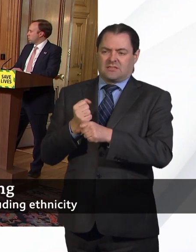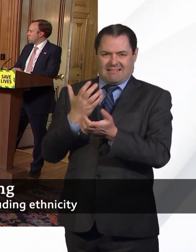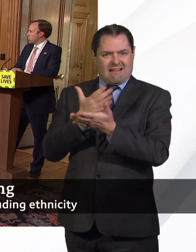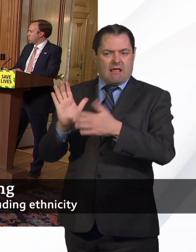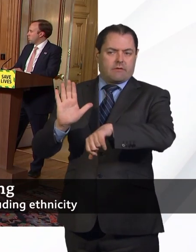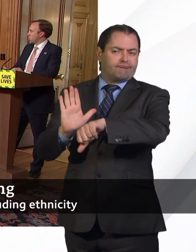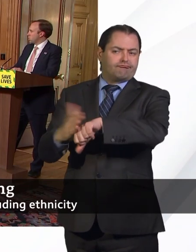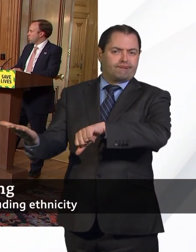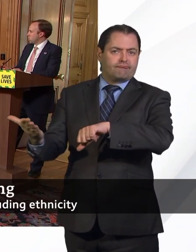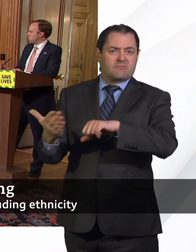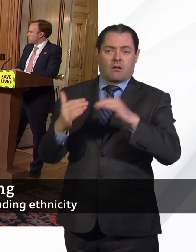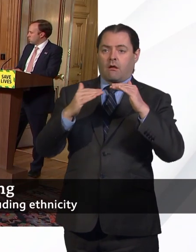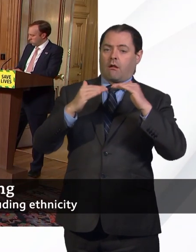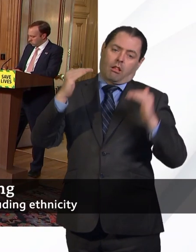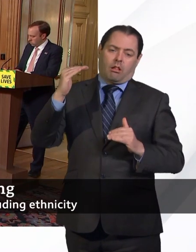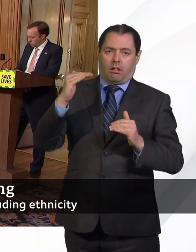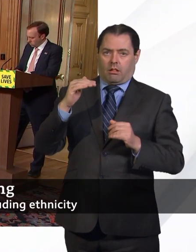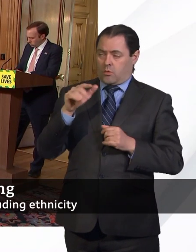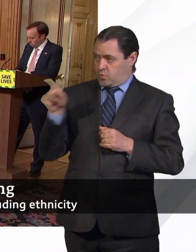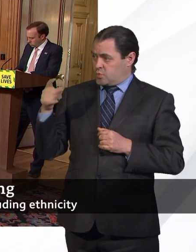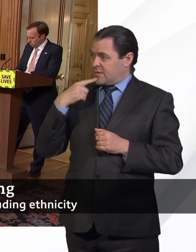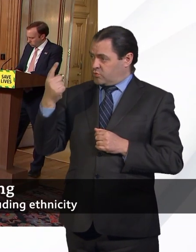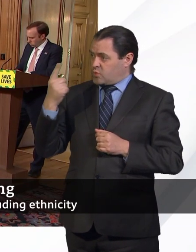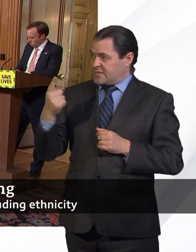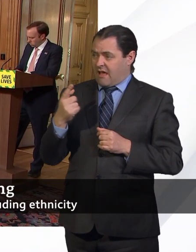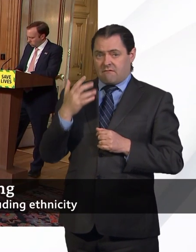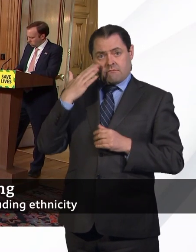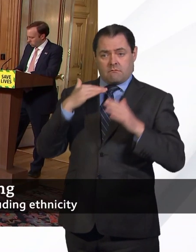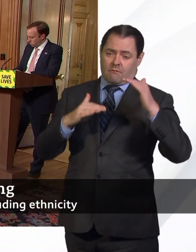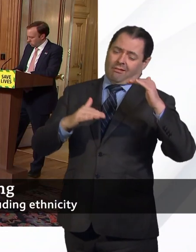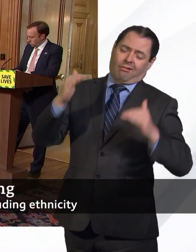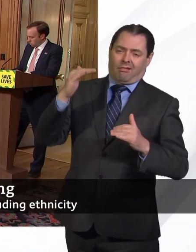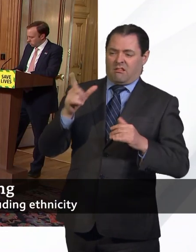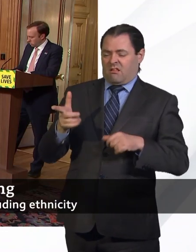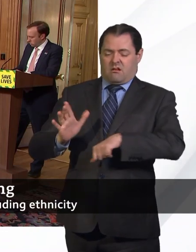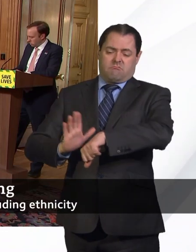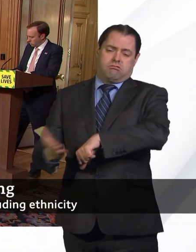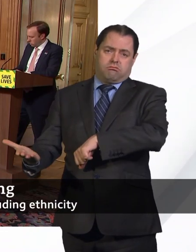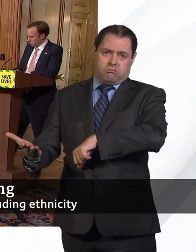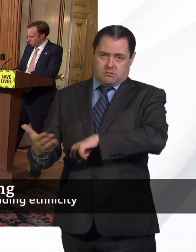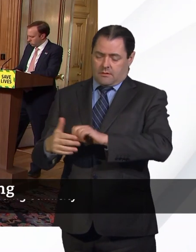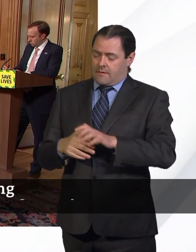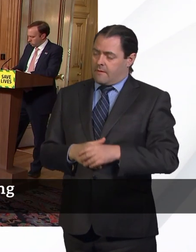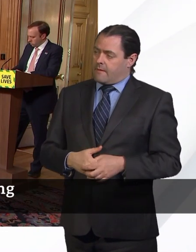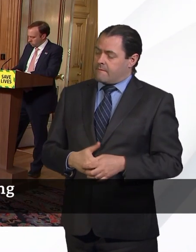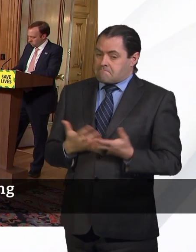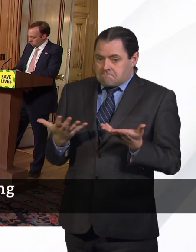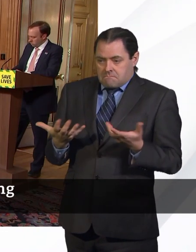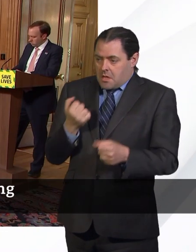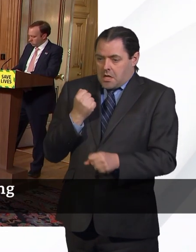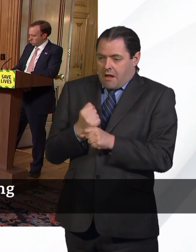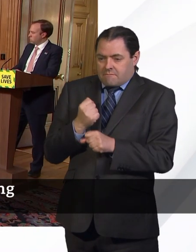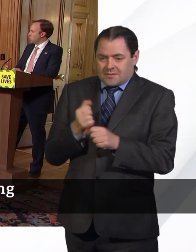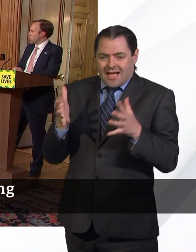kind of inequalities that you mentioned earlier on in your address. How will the government address